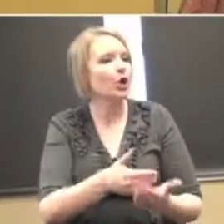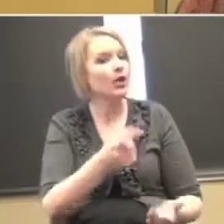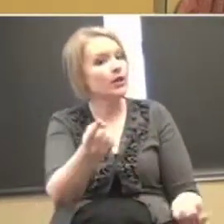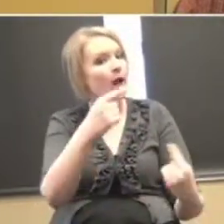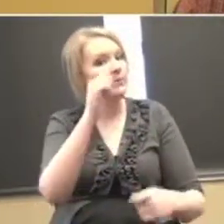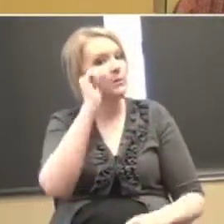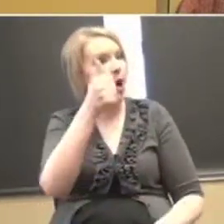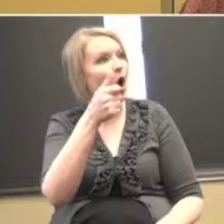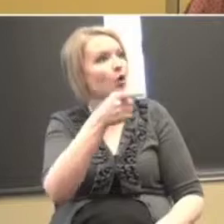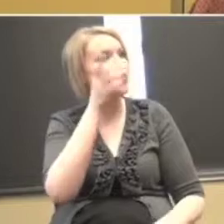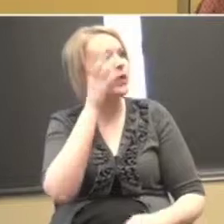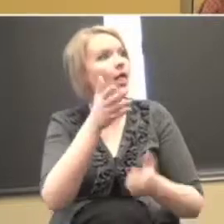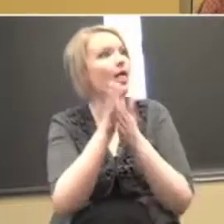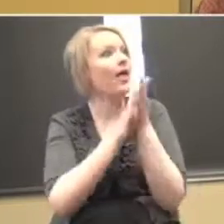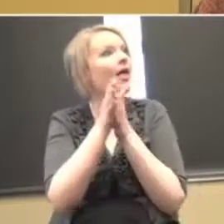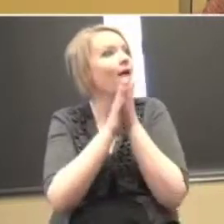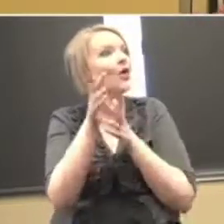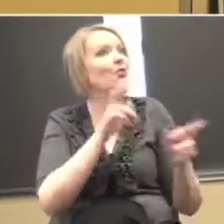enthusiastic, won't you?